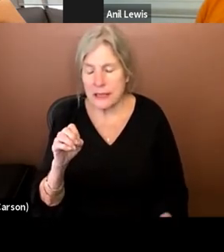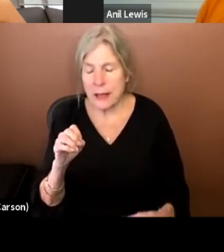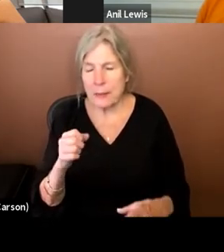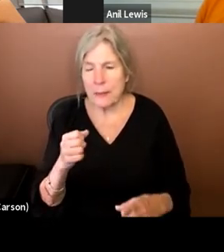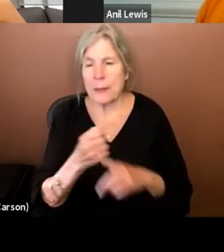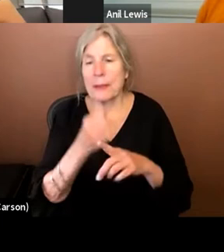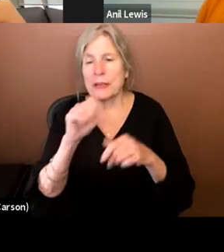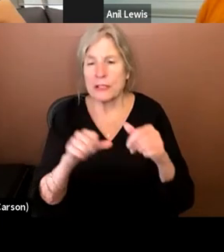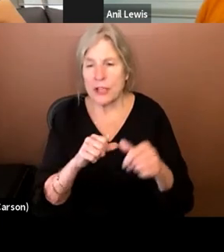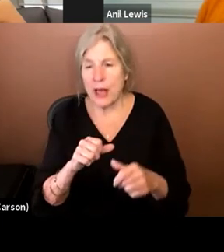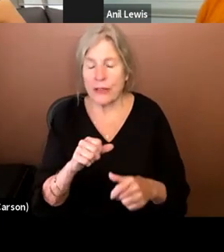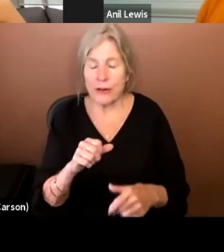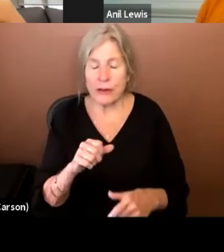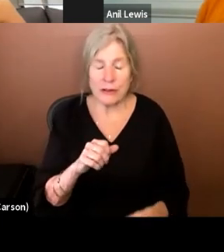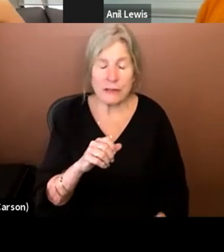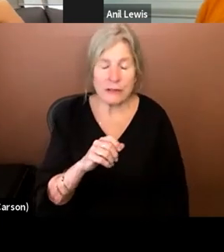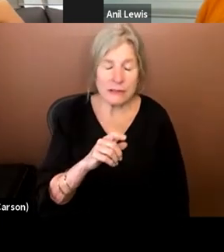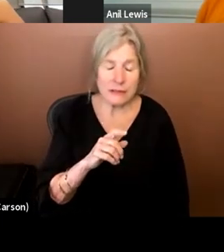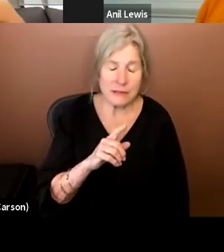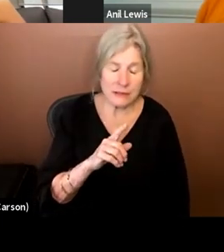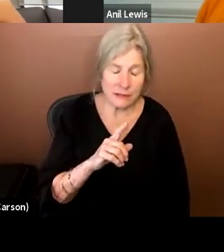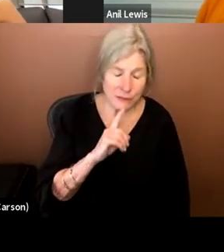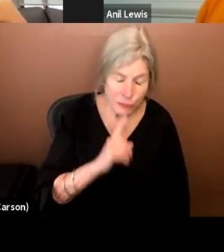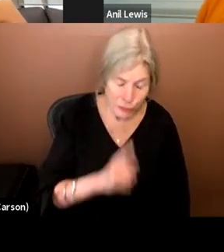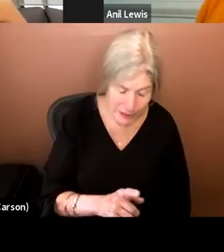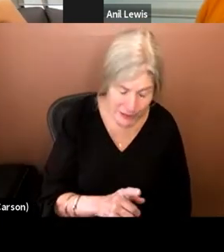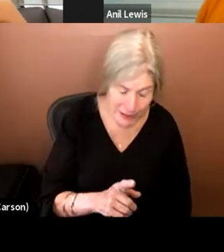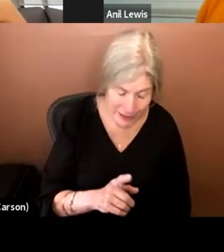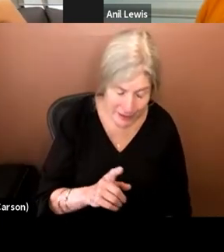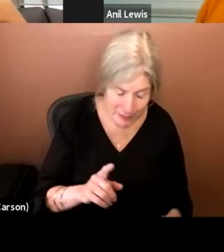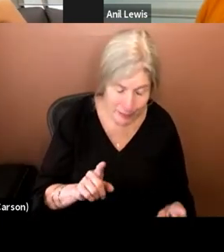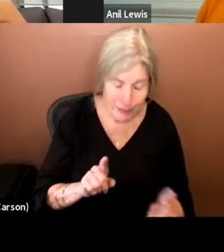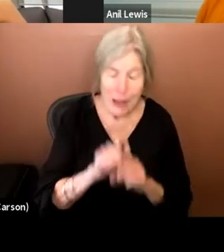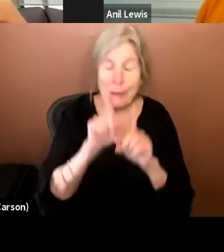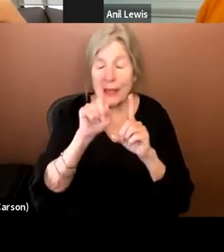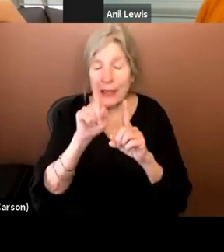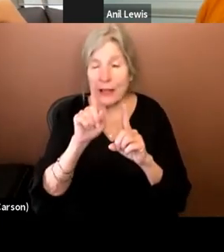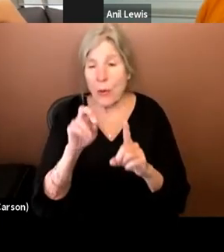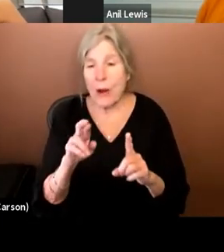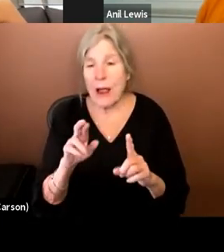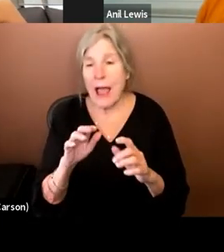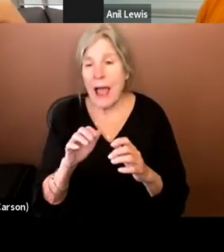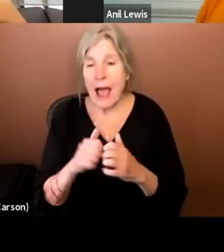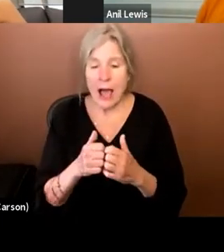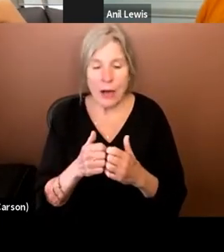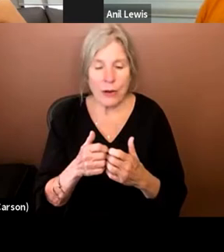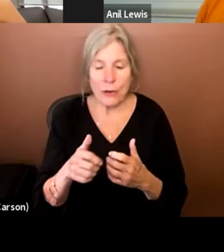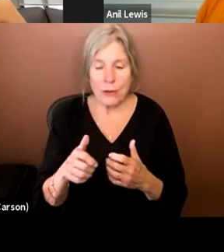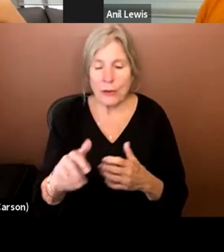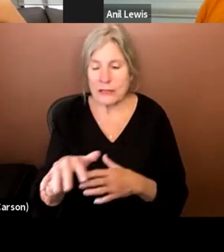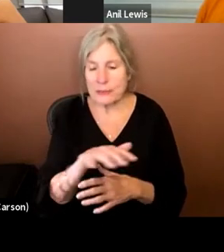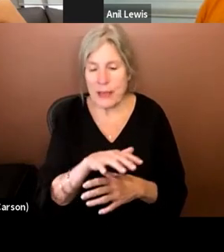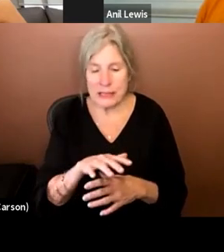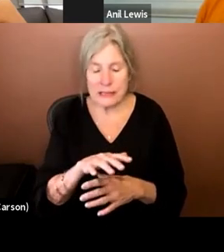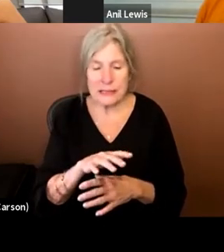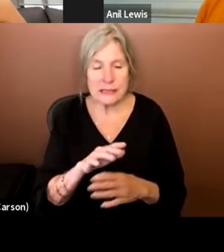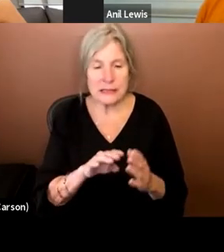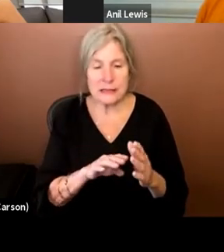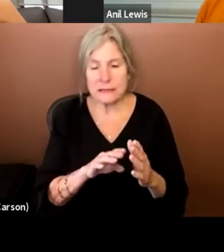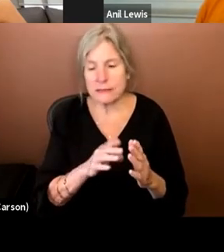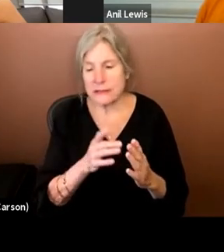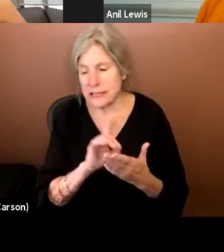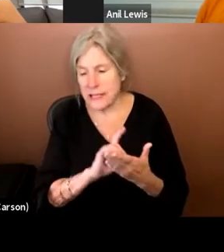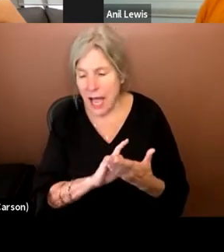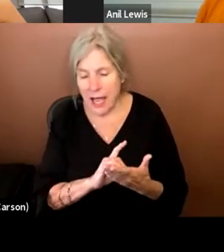other, either literally, or in terms of, um, the way a space is designed, who's welcome in it,